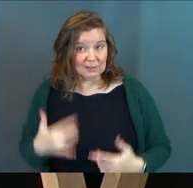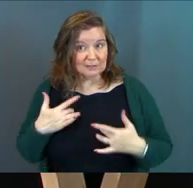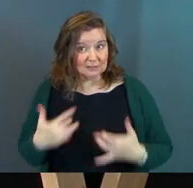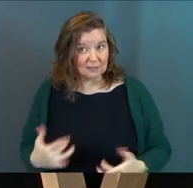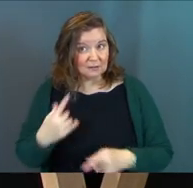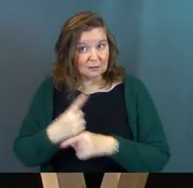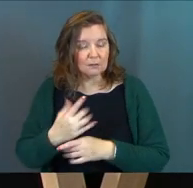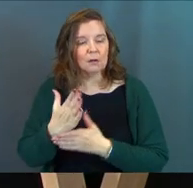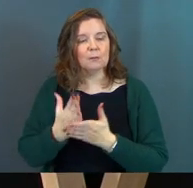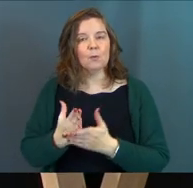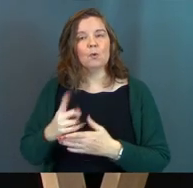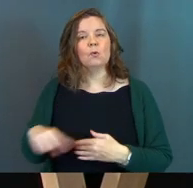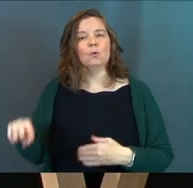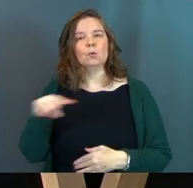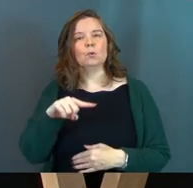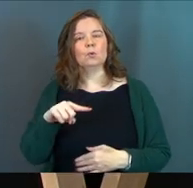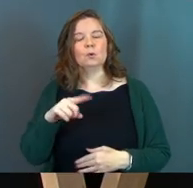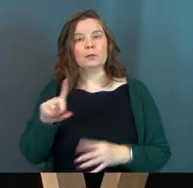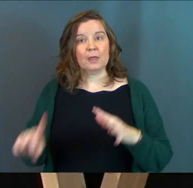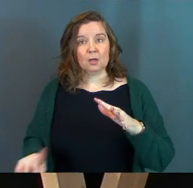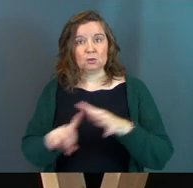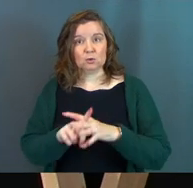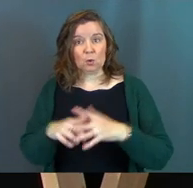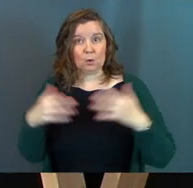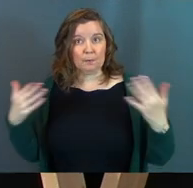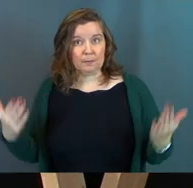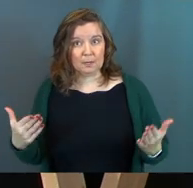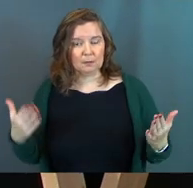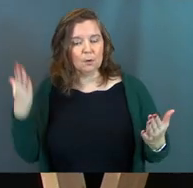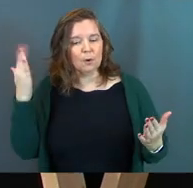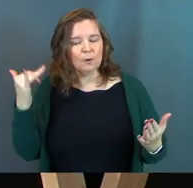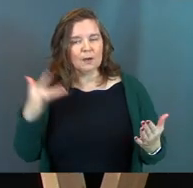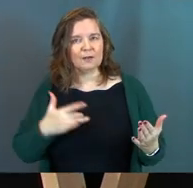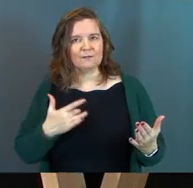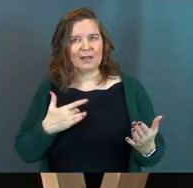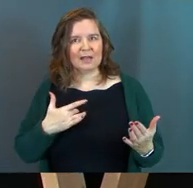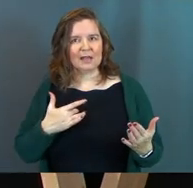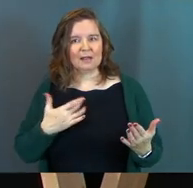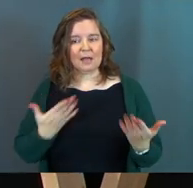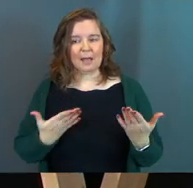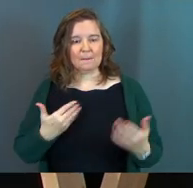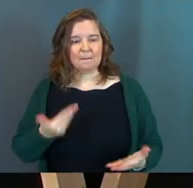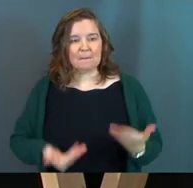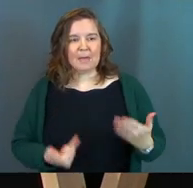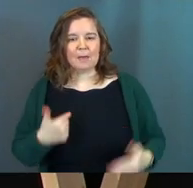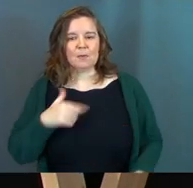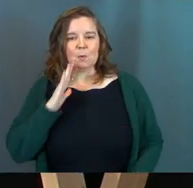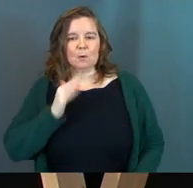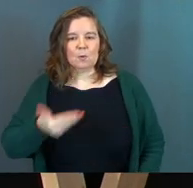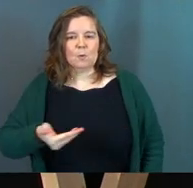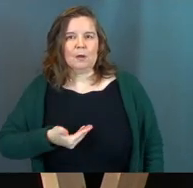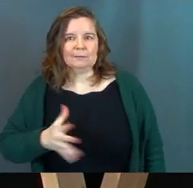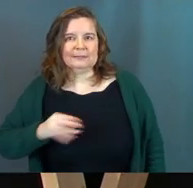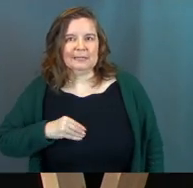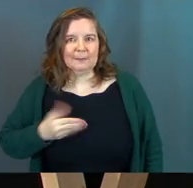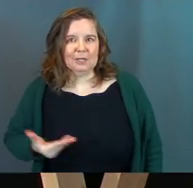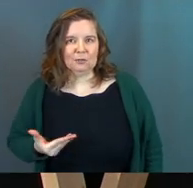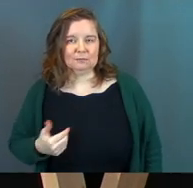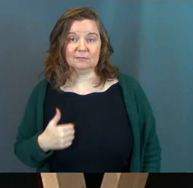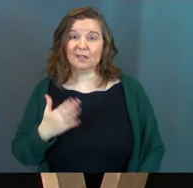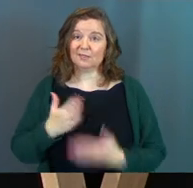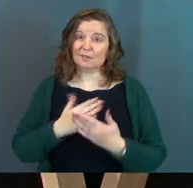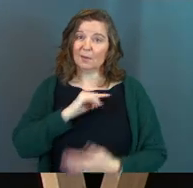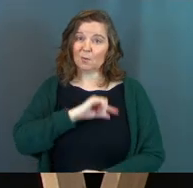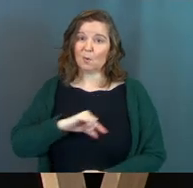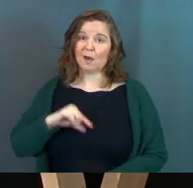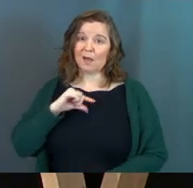Isn't there part of you that showed up here because you felt like you might be welcome here? And there were certain